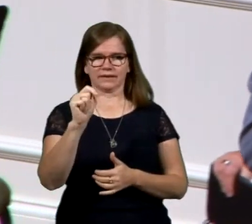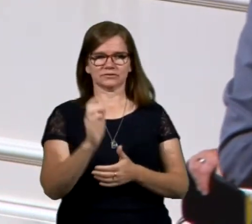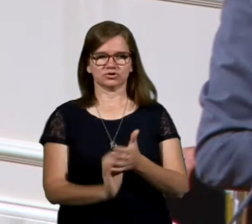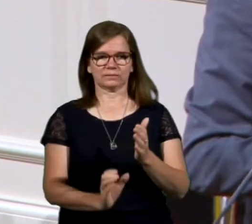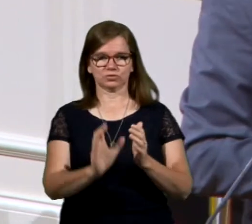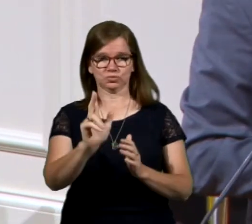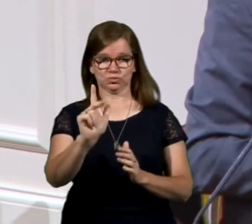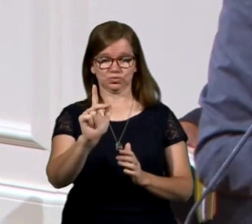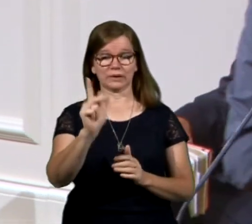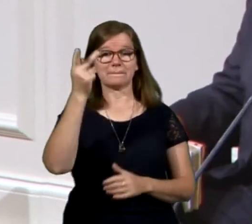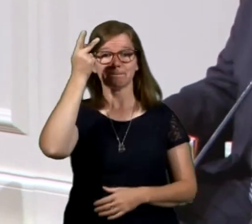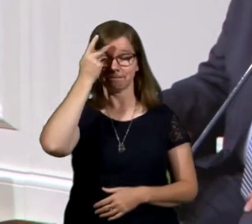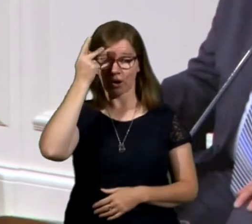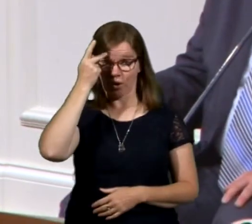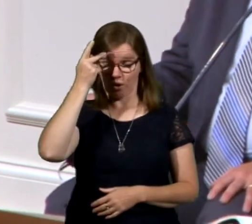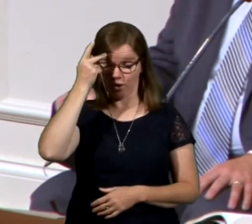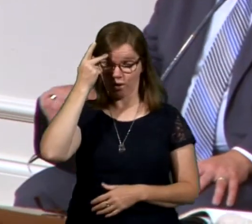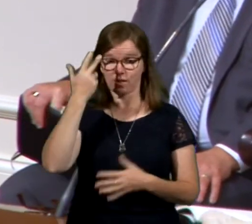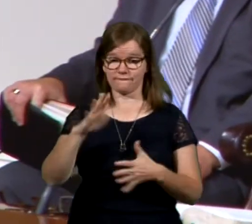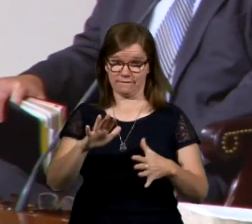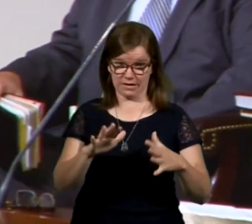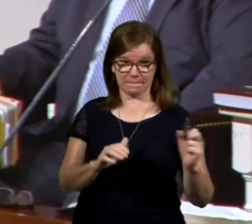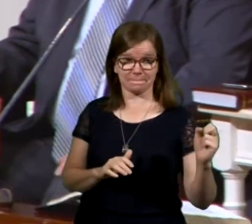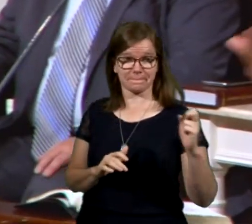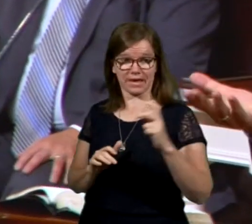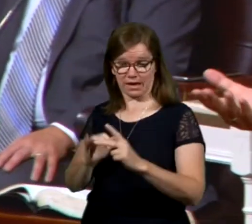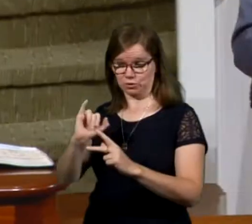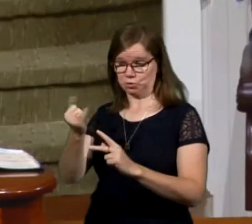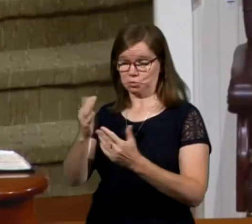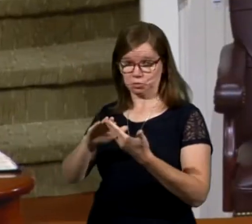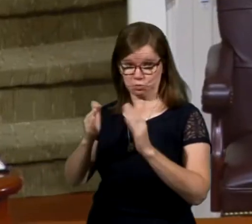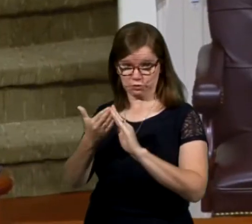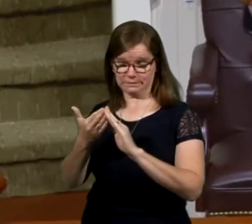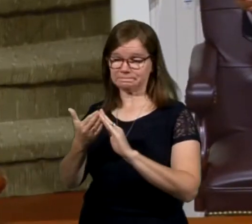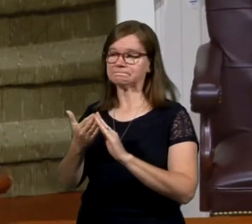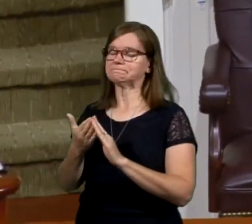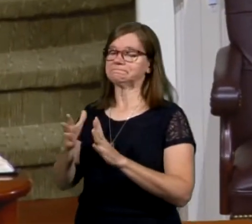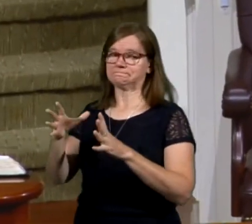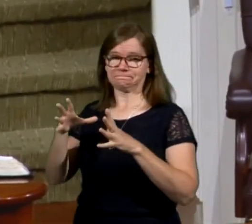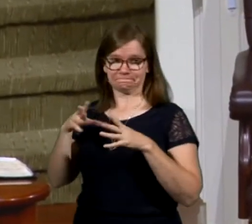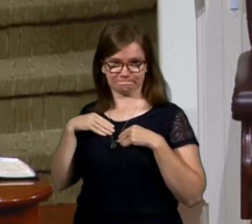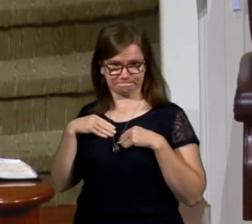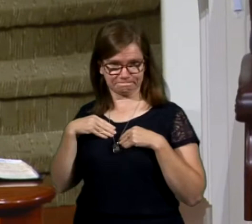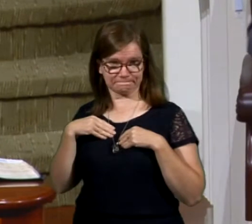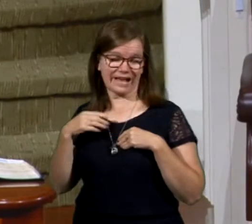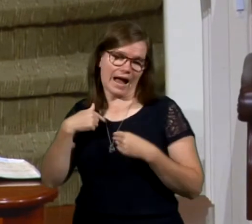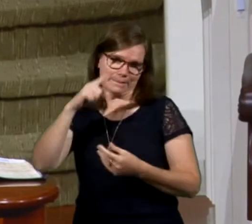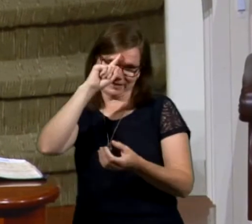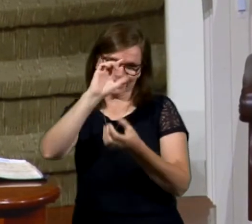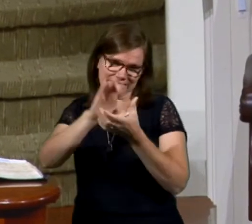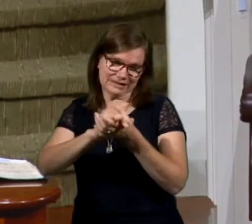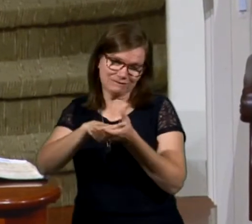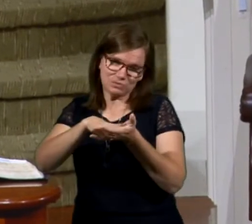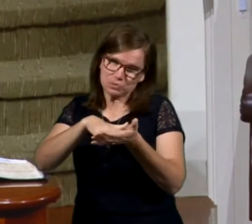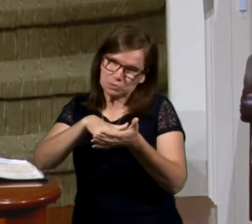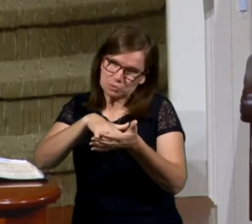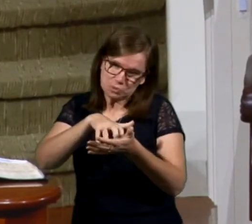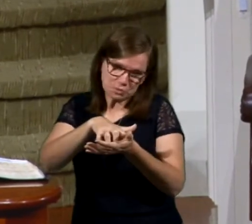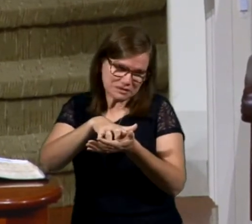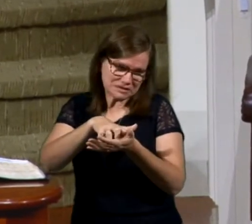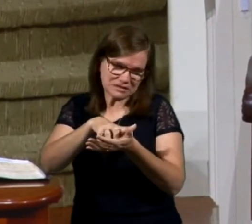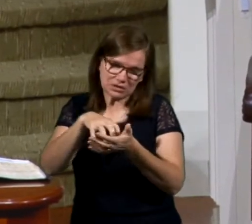Apostle Paul has come back to Jerusalem. He has submitted himself to what I believe to be a weak, a weakened